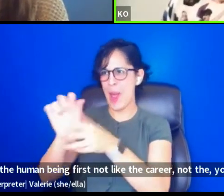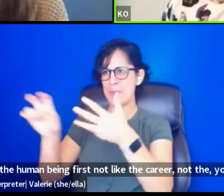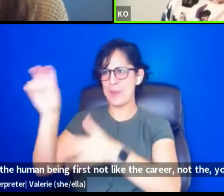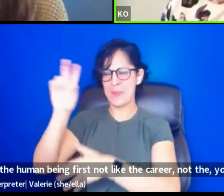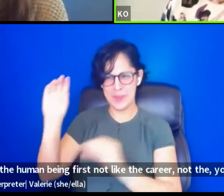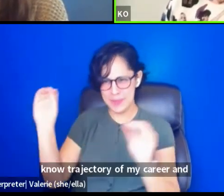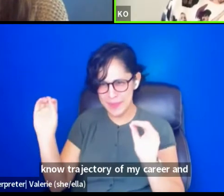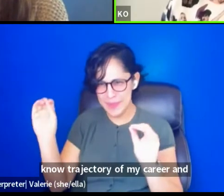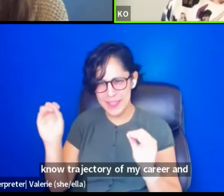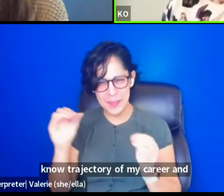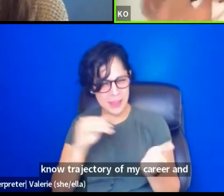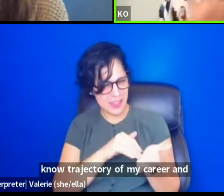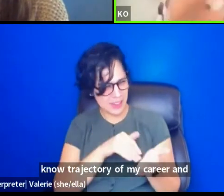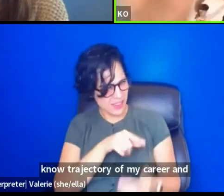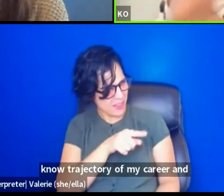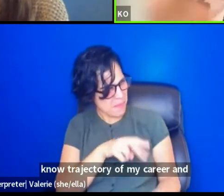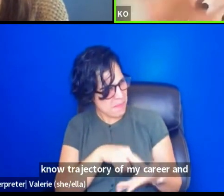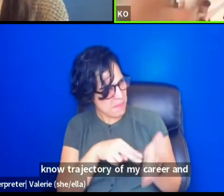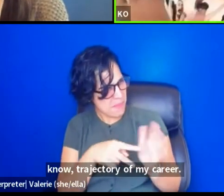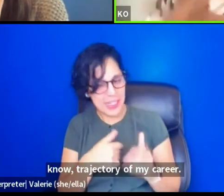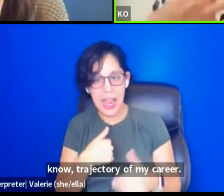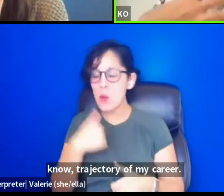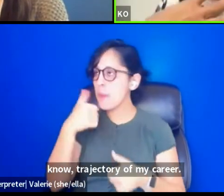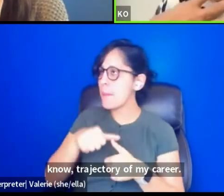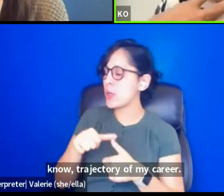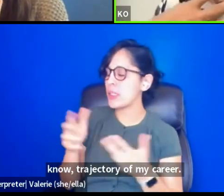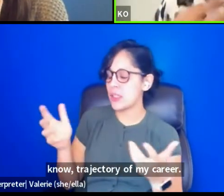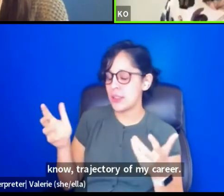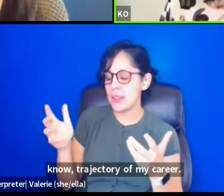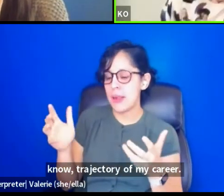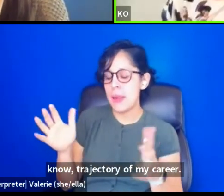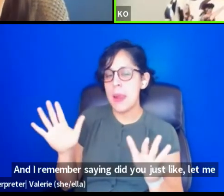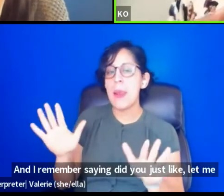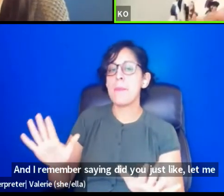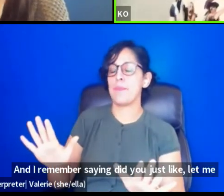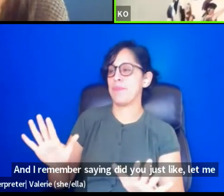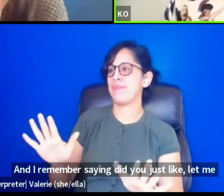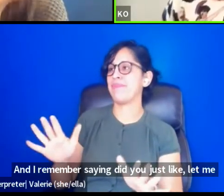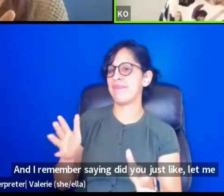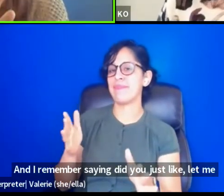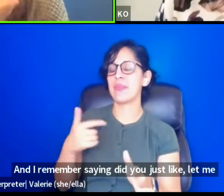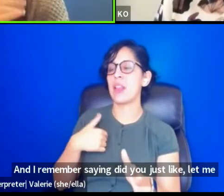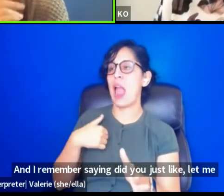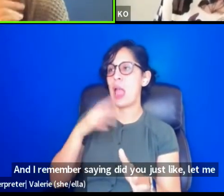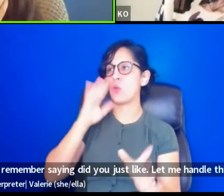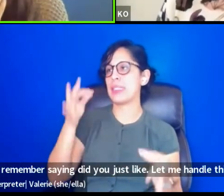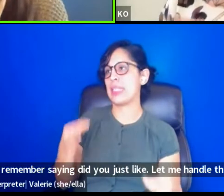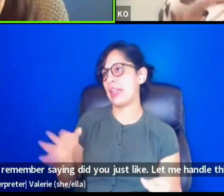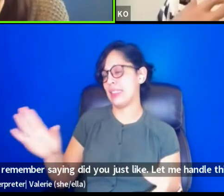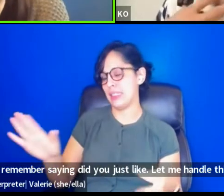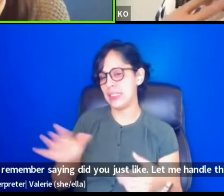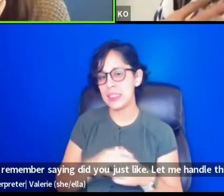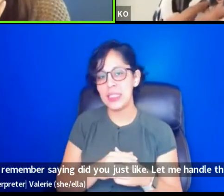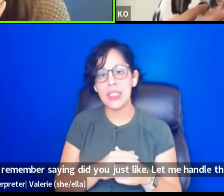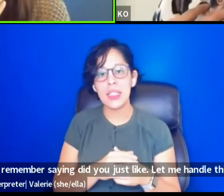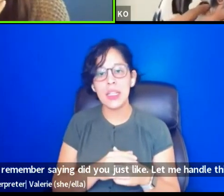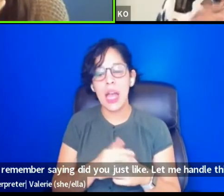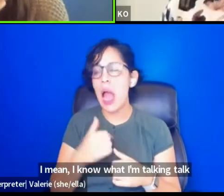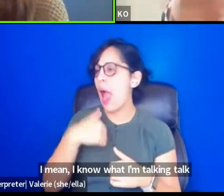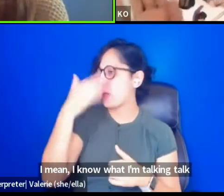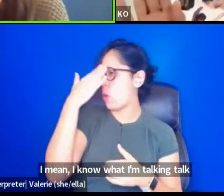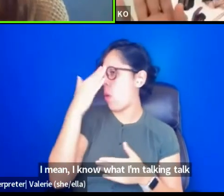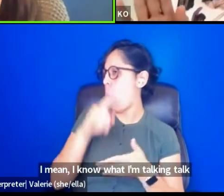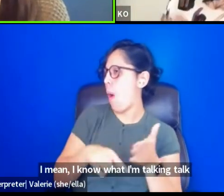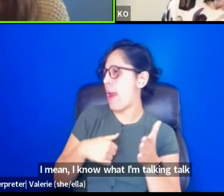Uh, and I remember saying, did you just like, let me handle this. I mean, I know what I'm talking